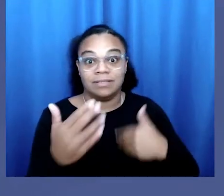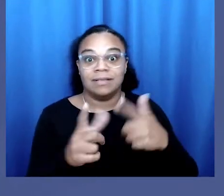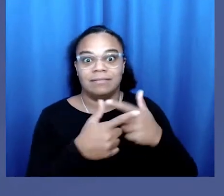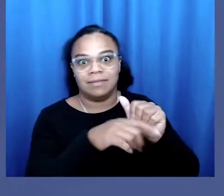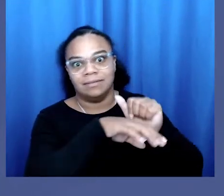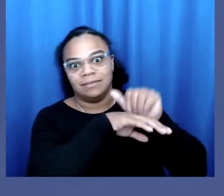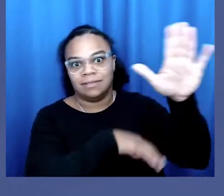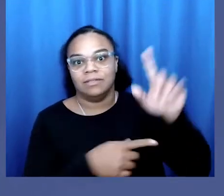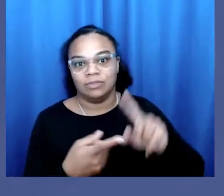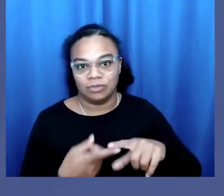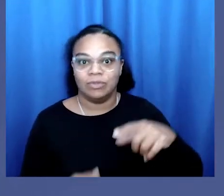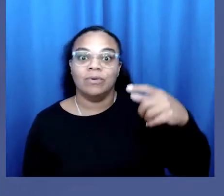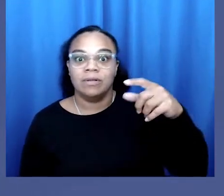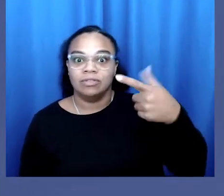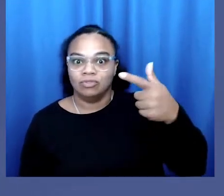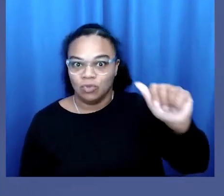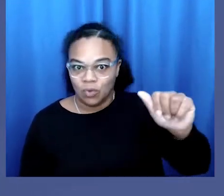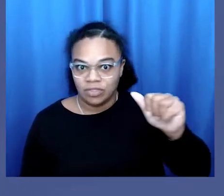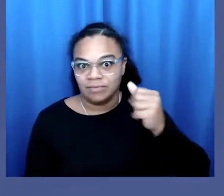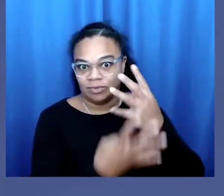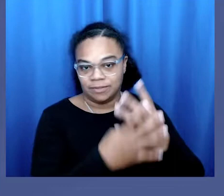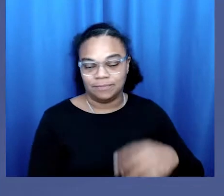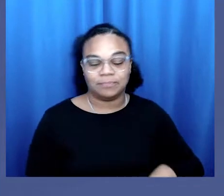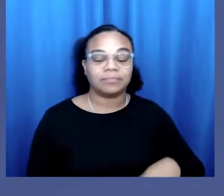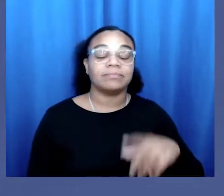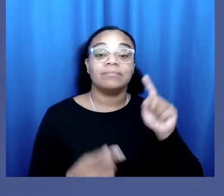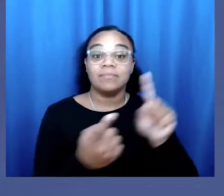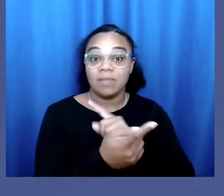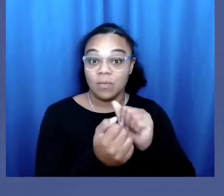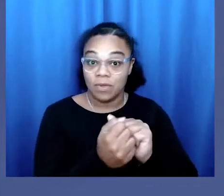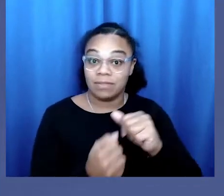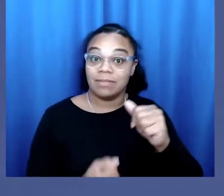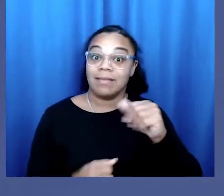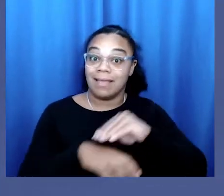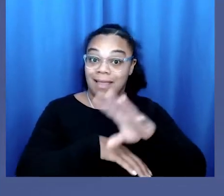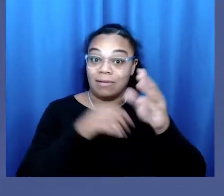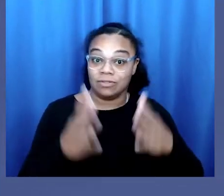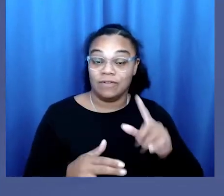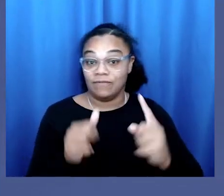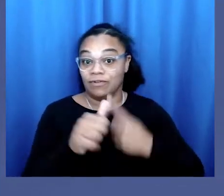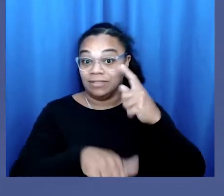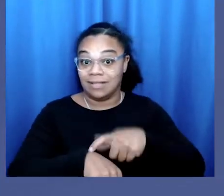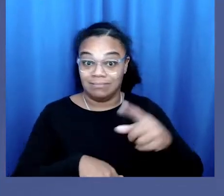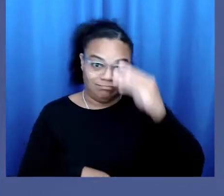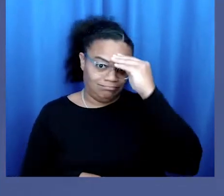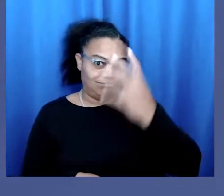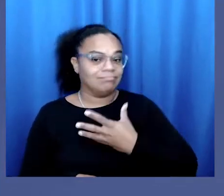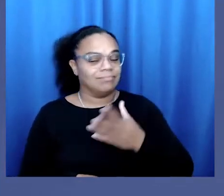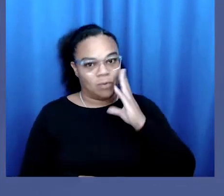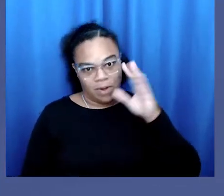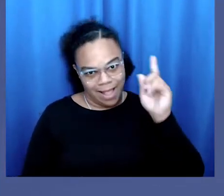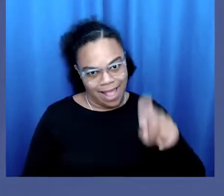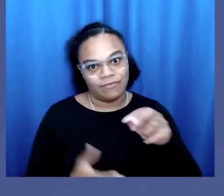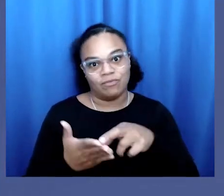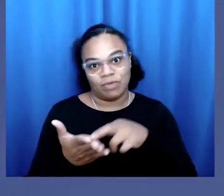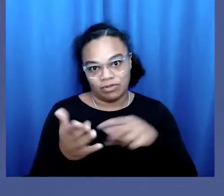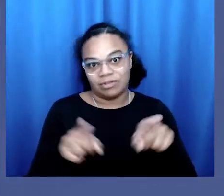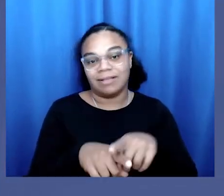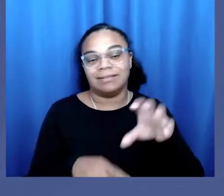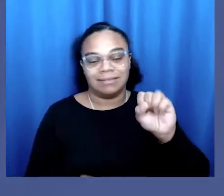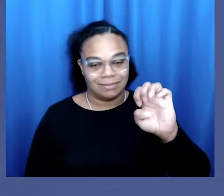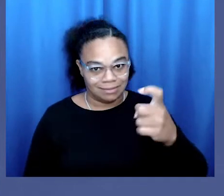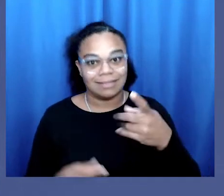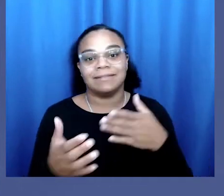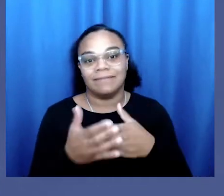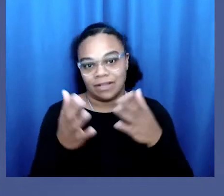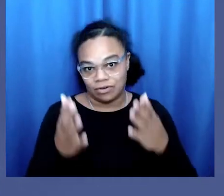shipped to Pulaski State Prison in Hawkinsville, Georgia. When I meet with my counselor for the first time, she informs me that I will have to register as a